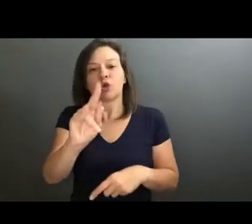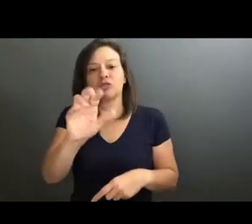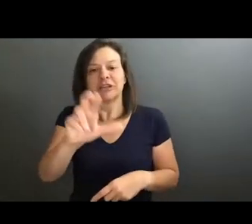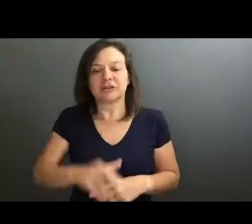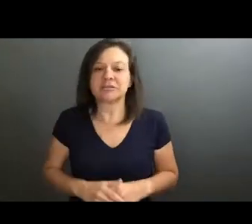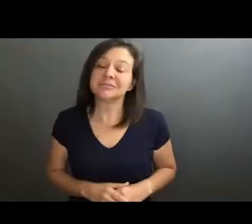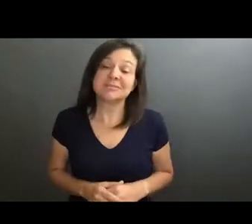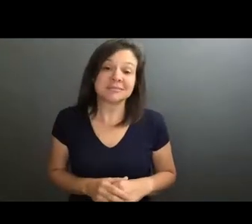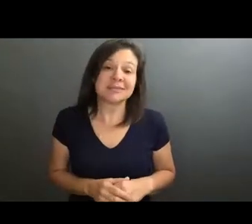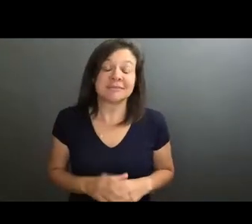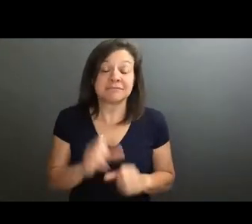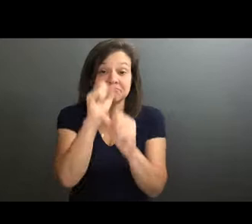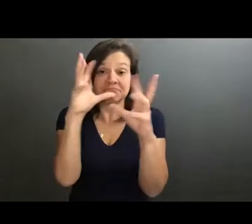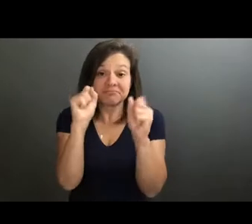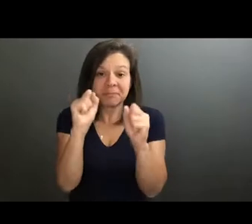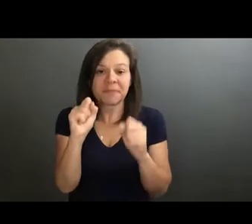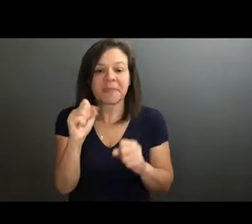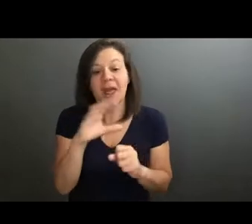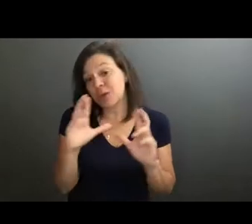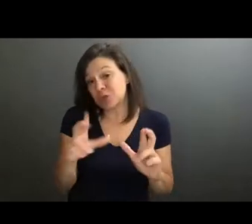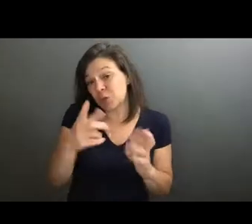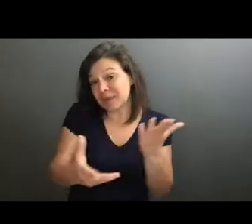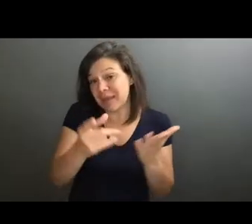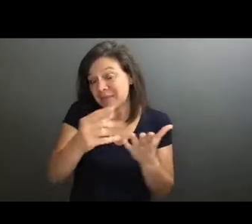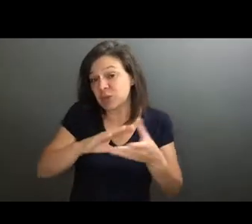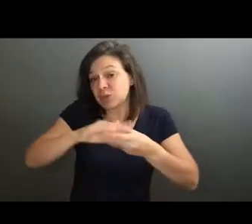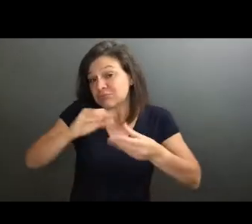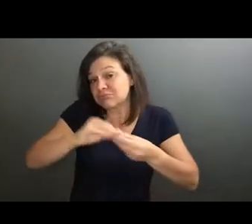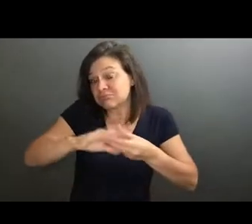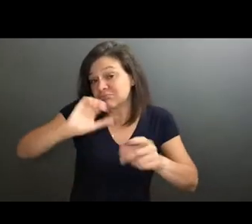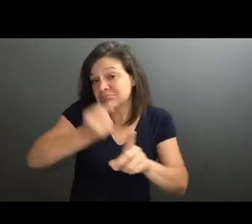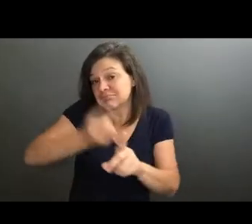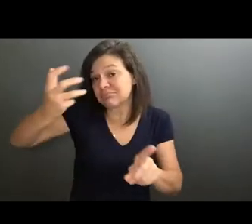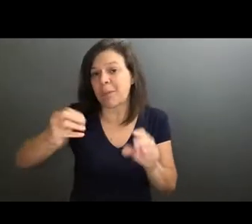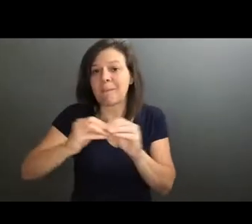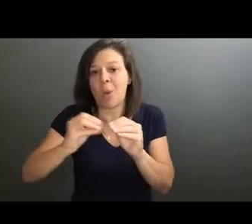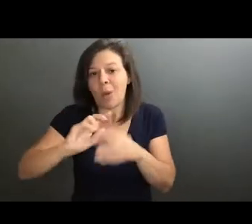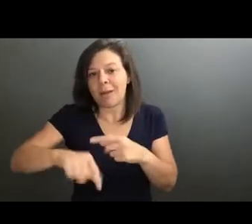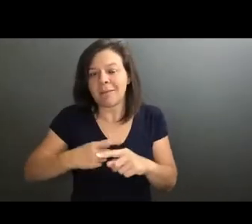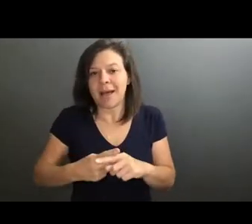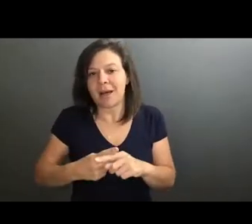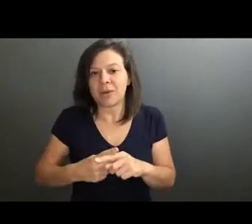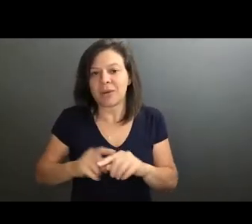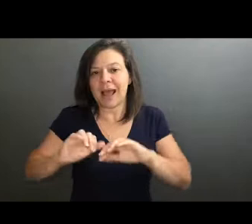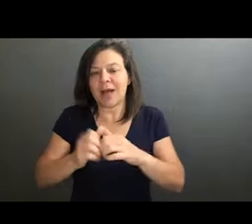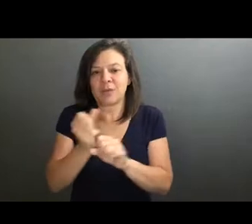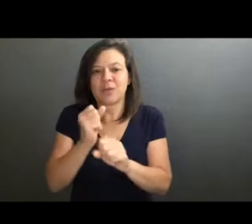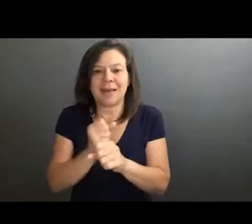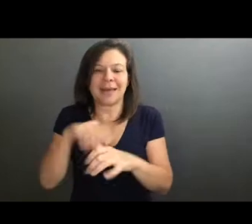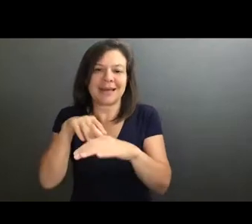It's just been very amazing. And I was hoping you would maybe talk a little bit further of how you've taken this and sort of made accessibility